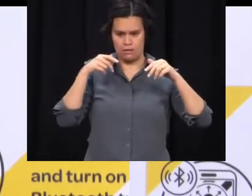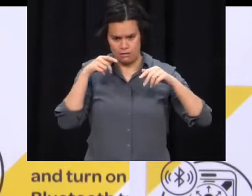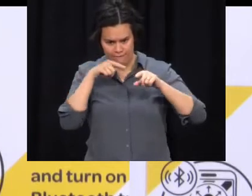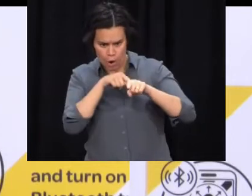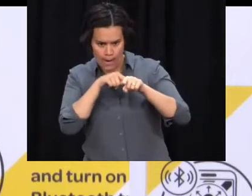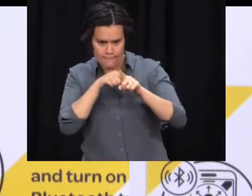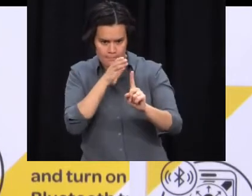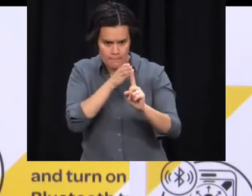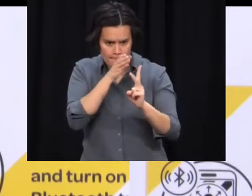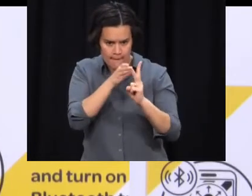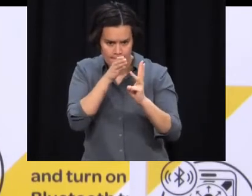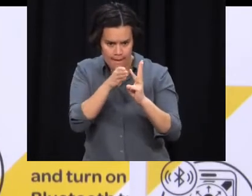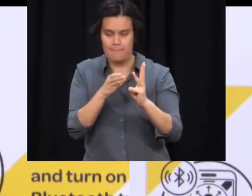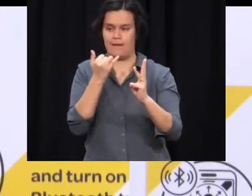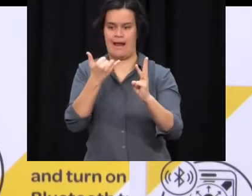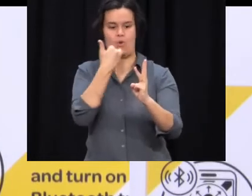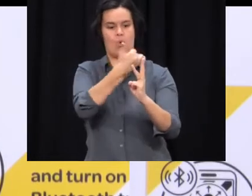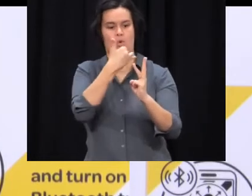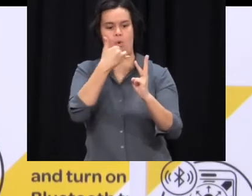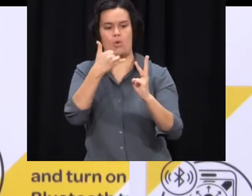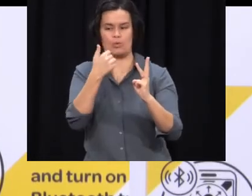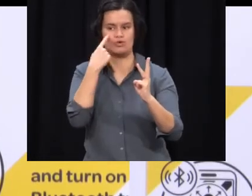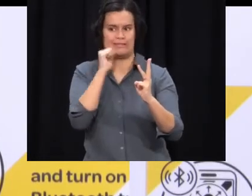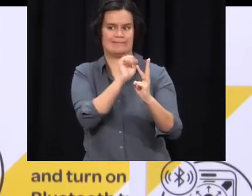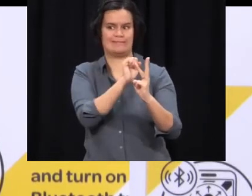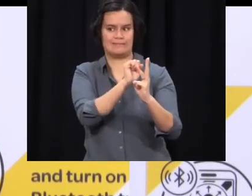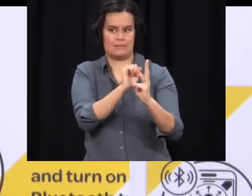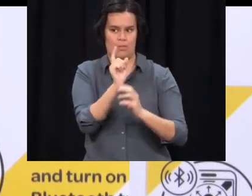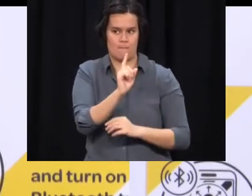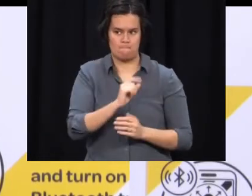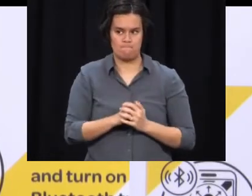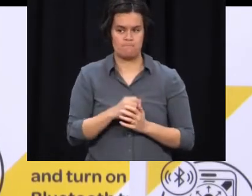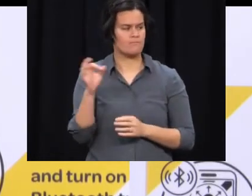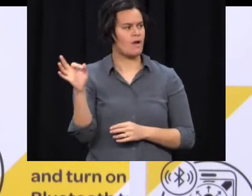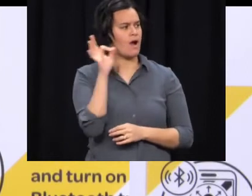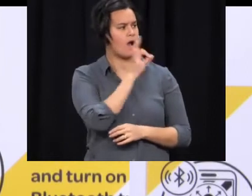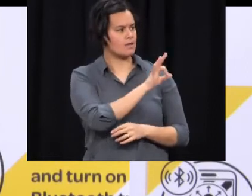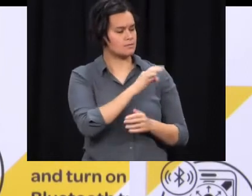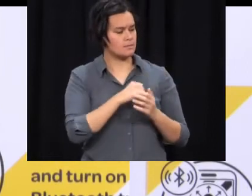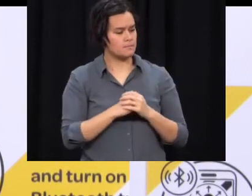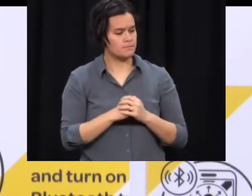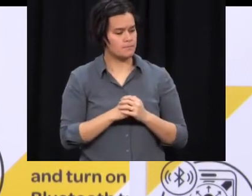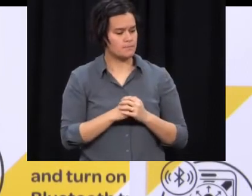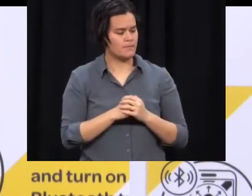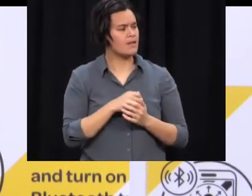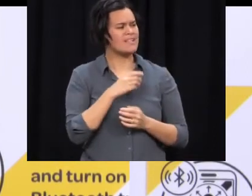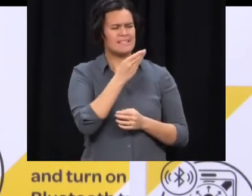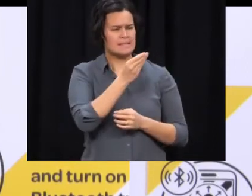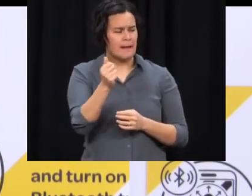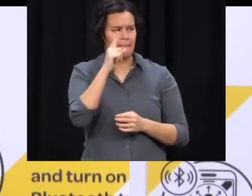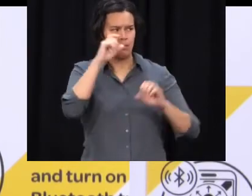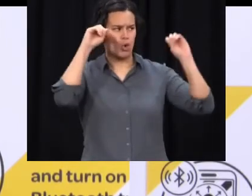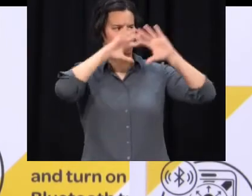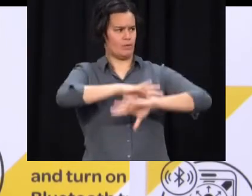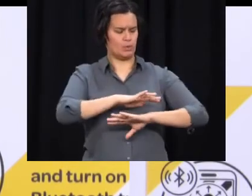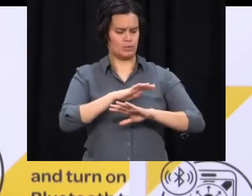looking at at the moment. Yes. Can I also just ask too, in terms of the health advice around using a vehicle for exercise there seems to be some confusion